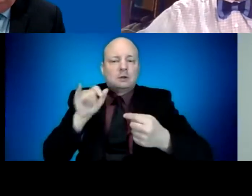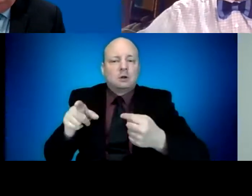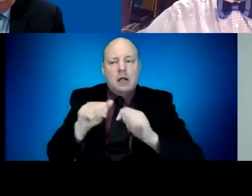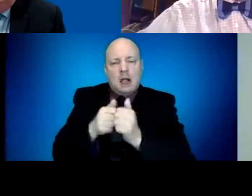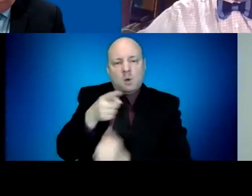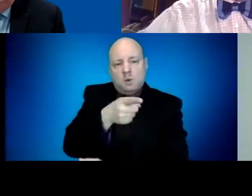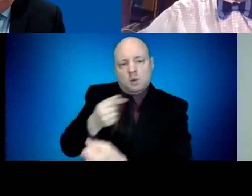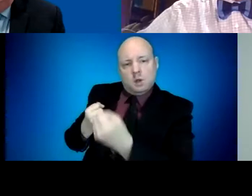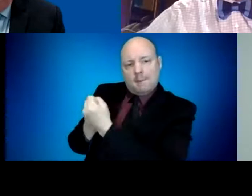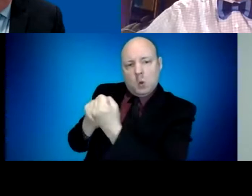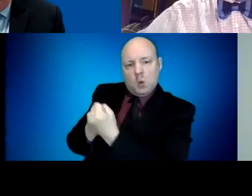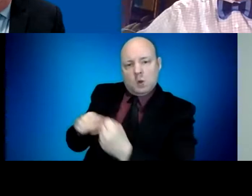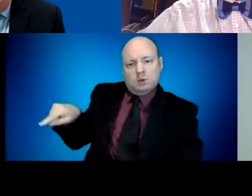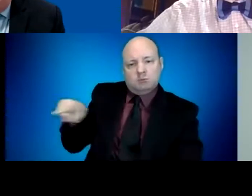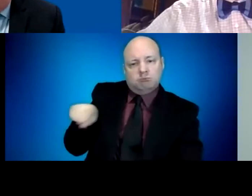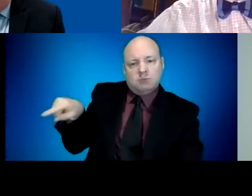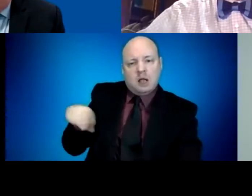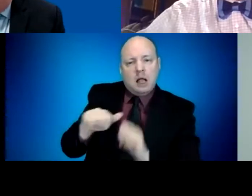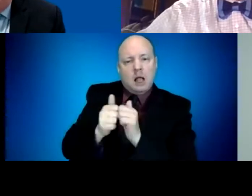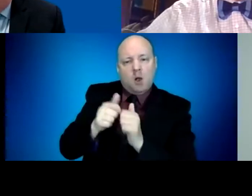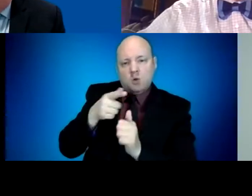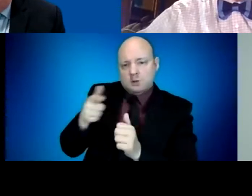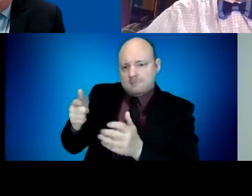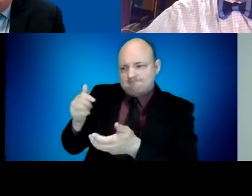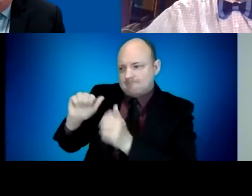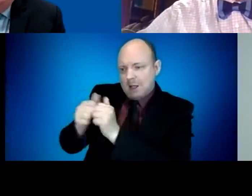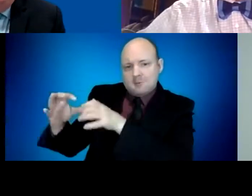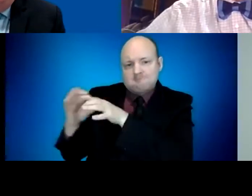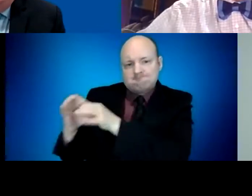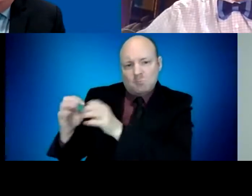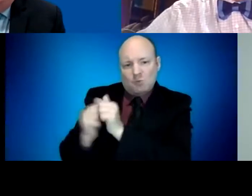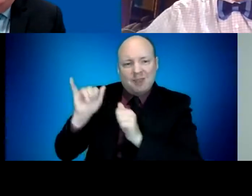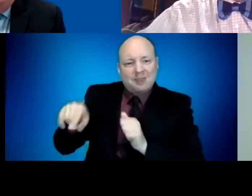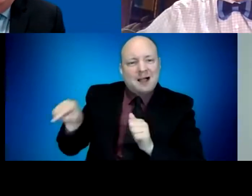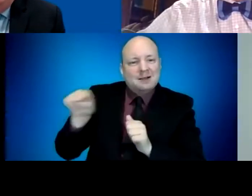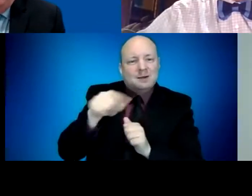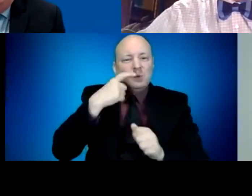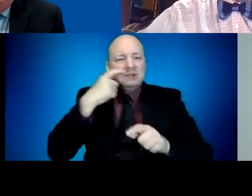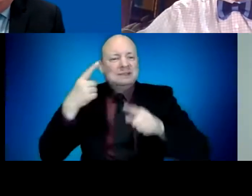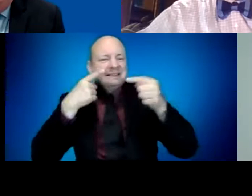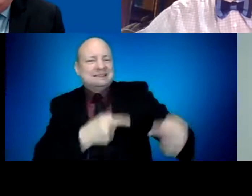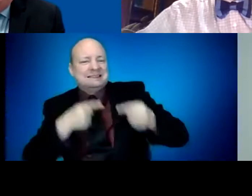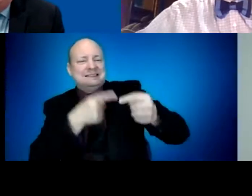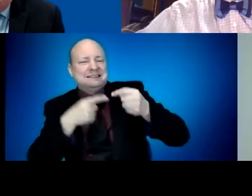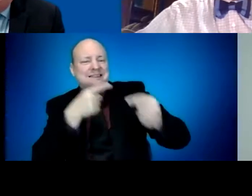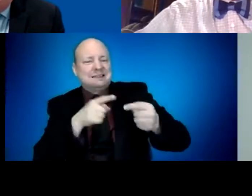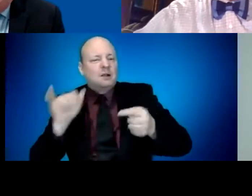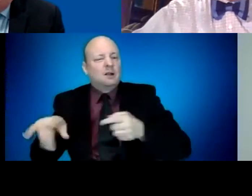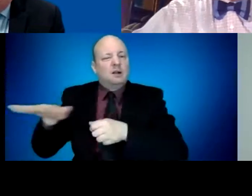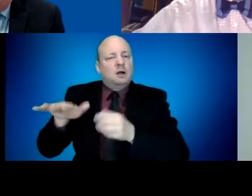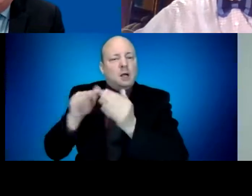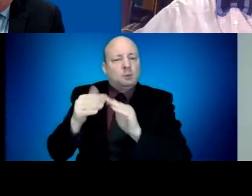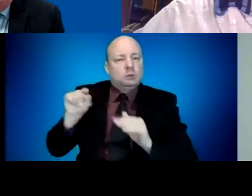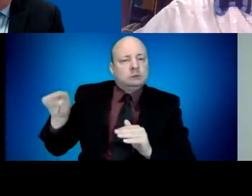in reaching these groups? Yeah, I think the metric would be parity, getting populations vaccinated at